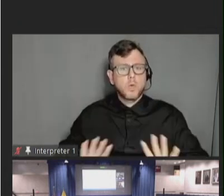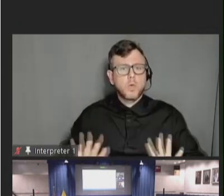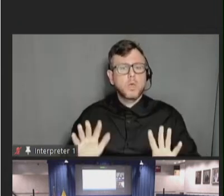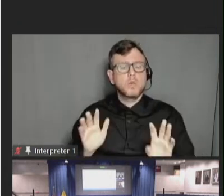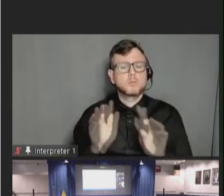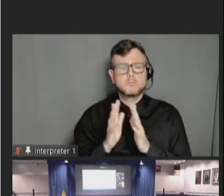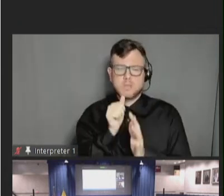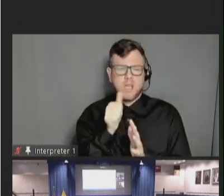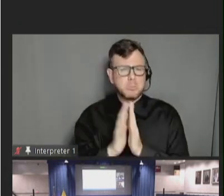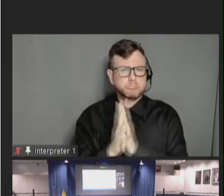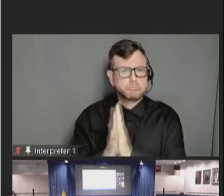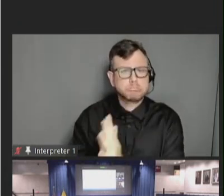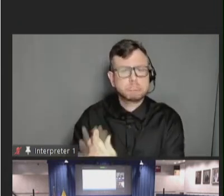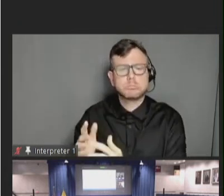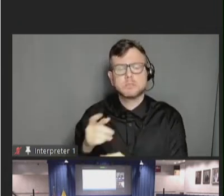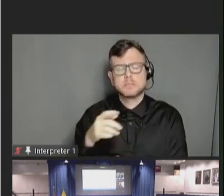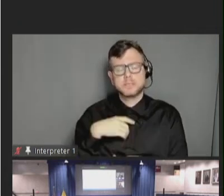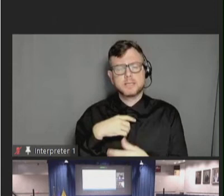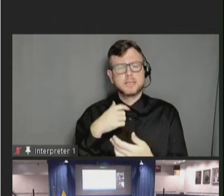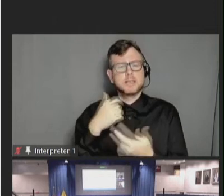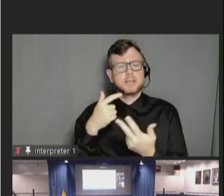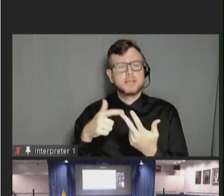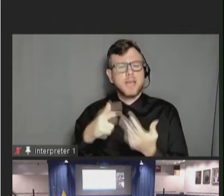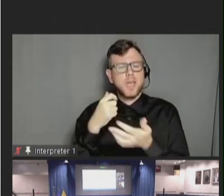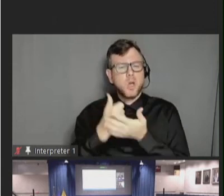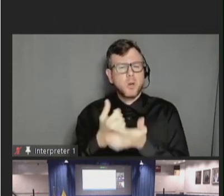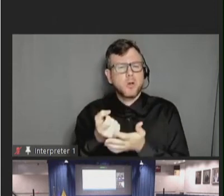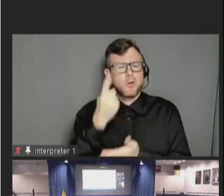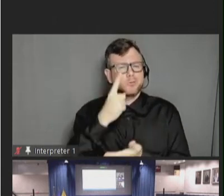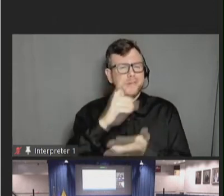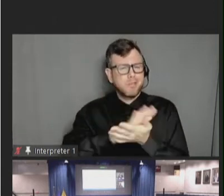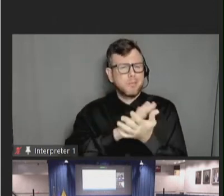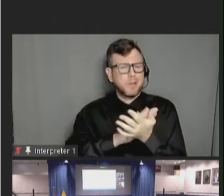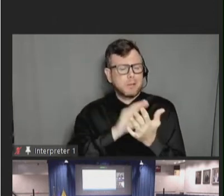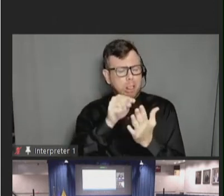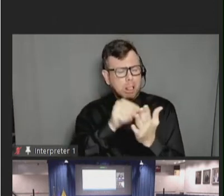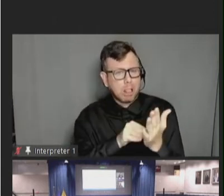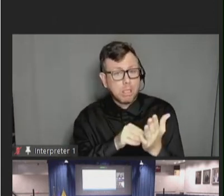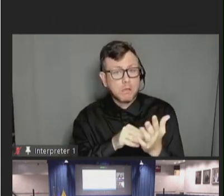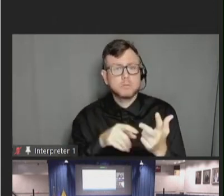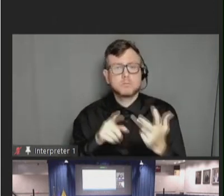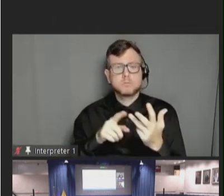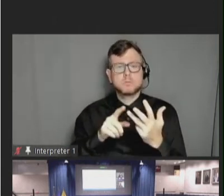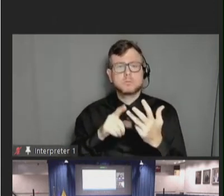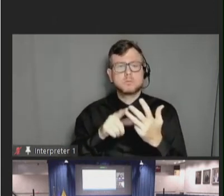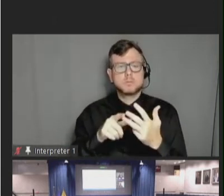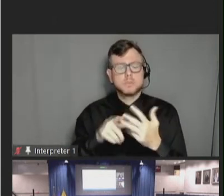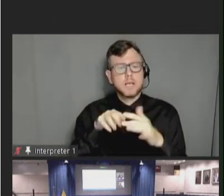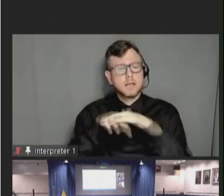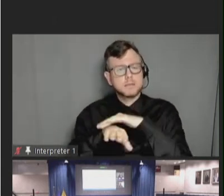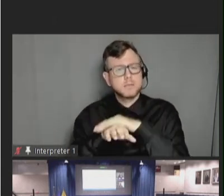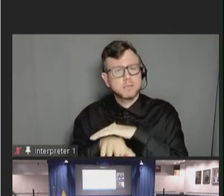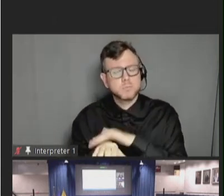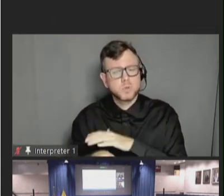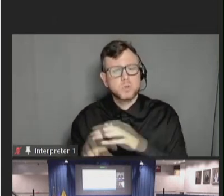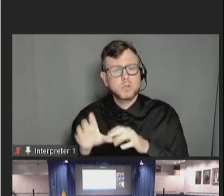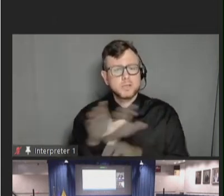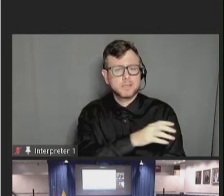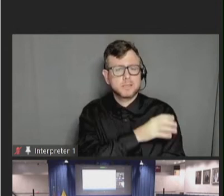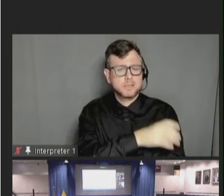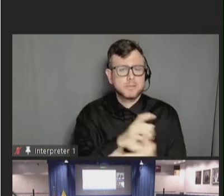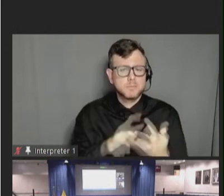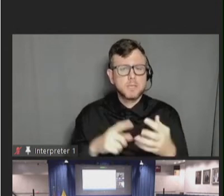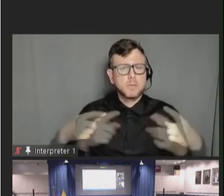understand the paperwork. While you are at the clinic. While accessible parking, wheelchair accessible